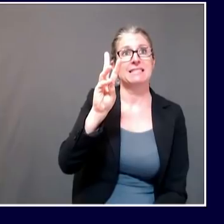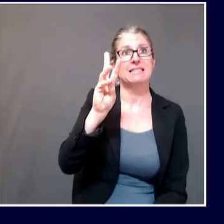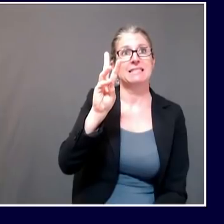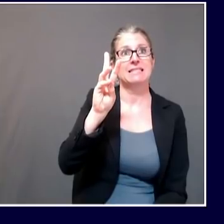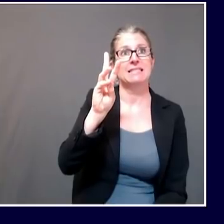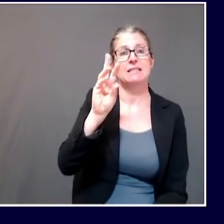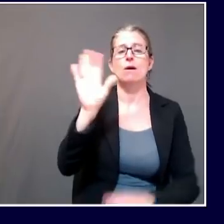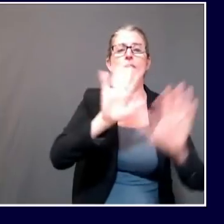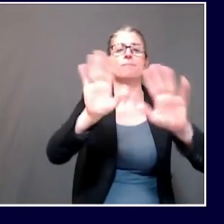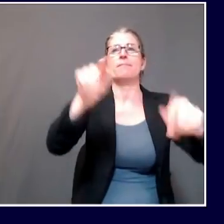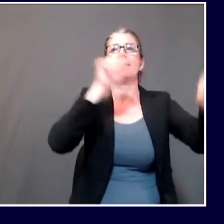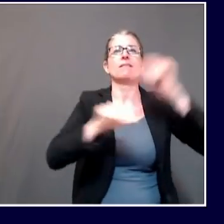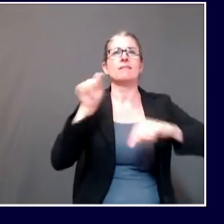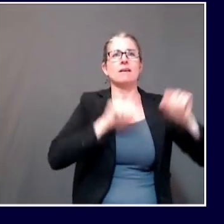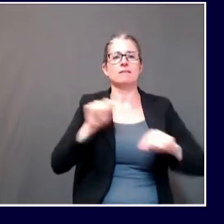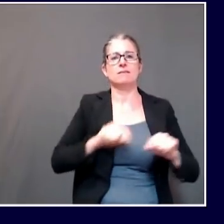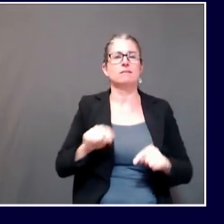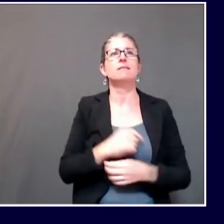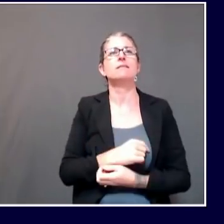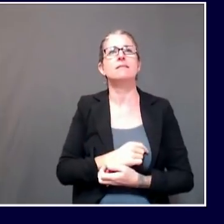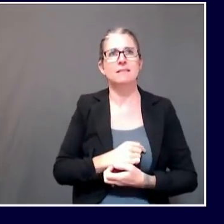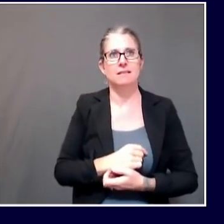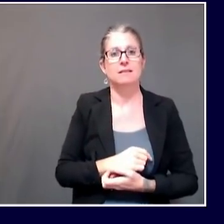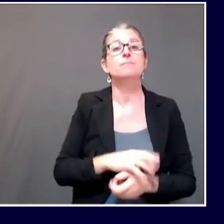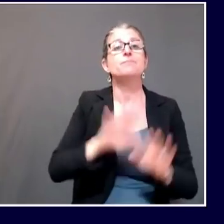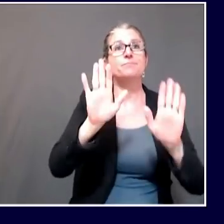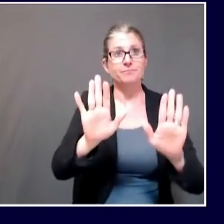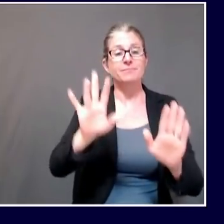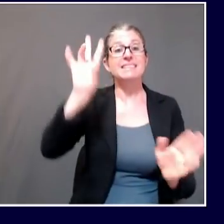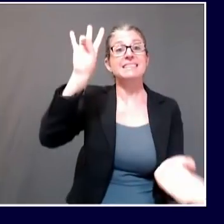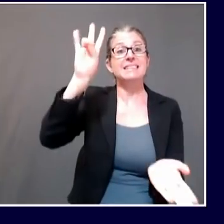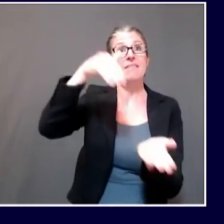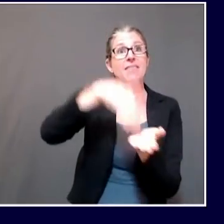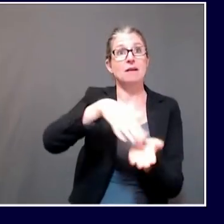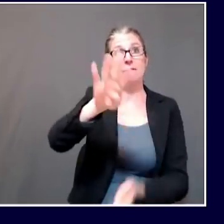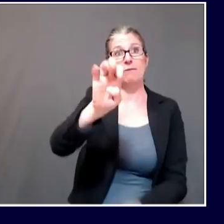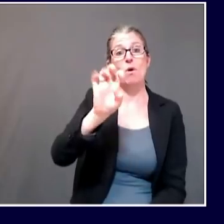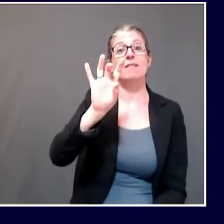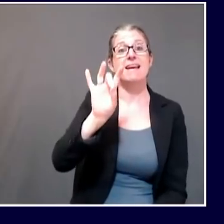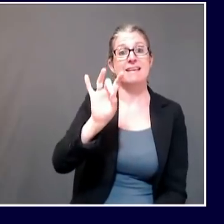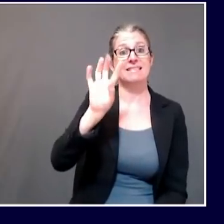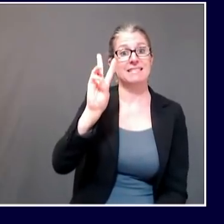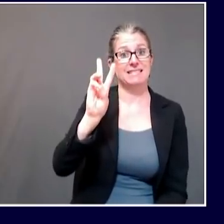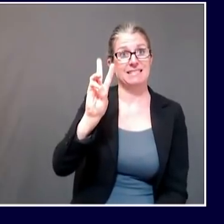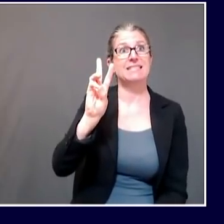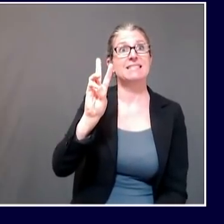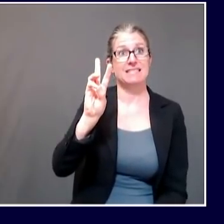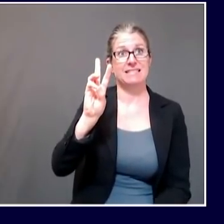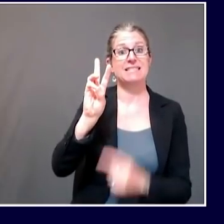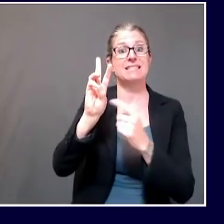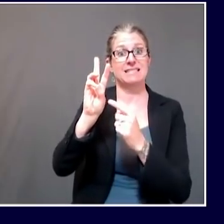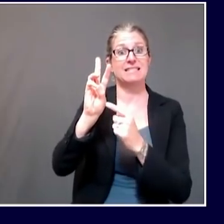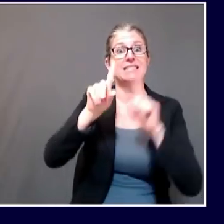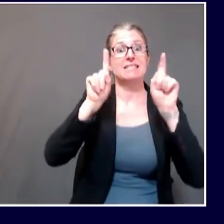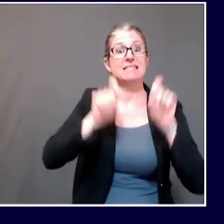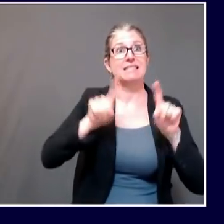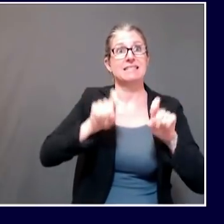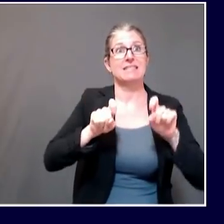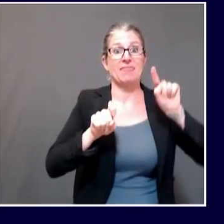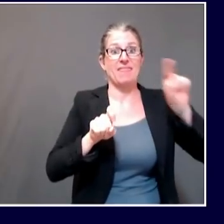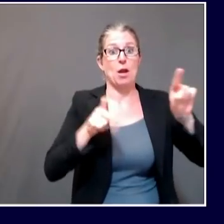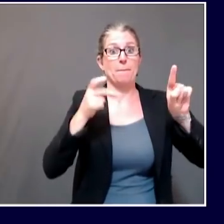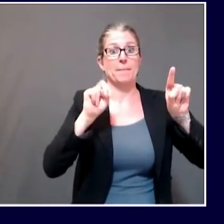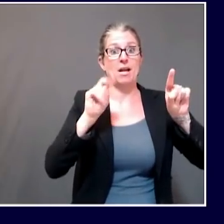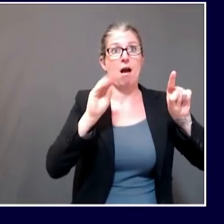total of 7,486 results overall among individuals who have